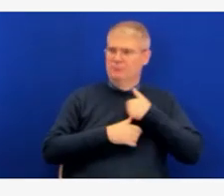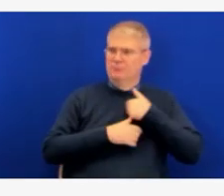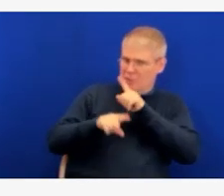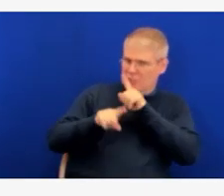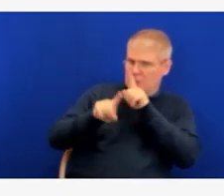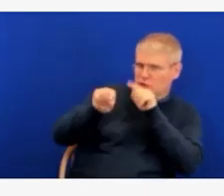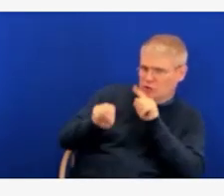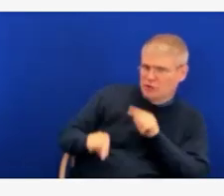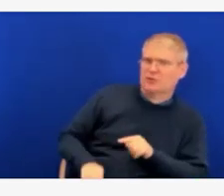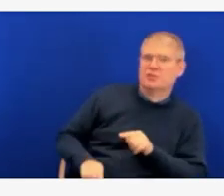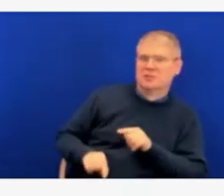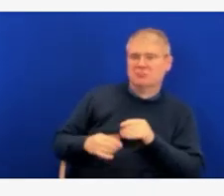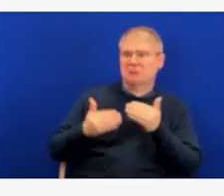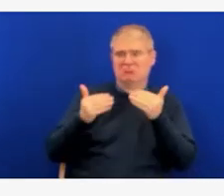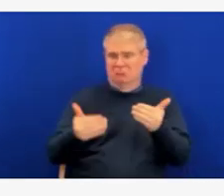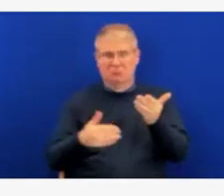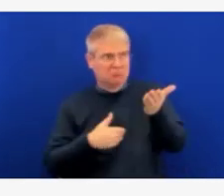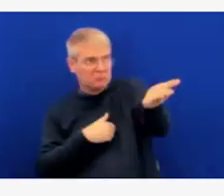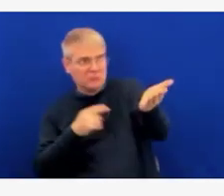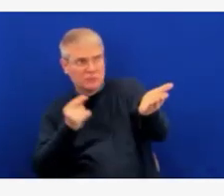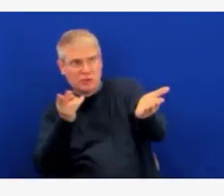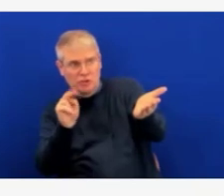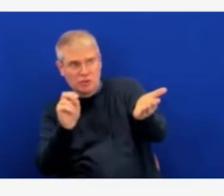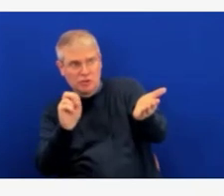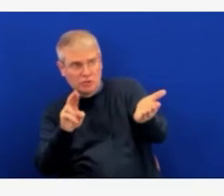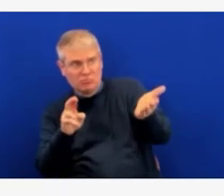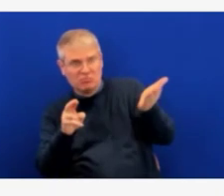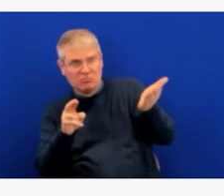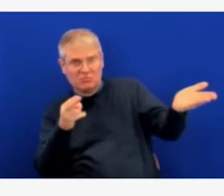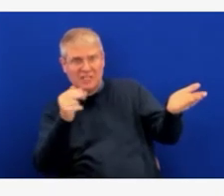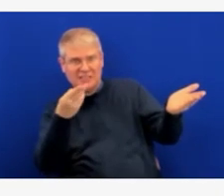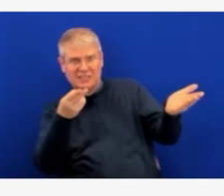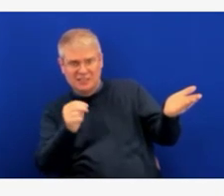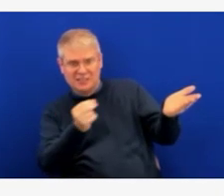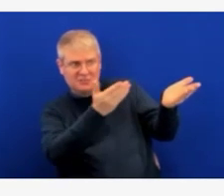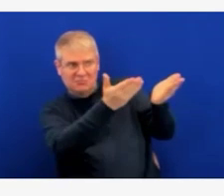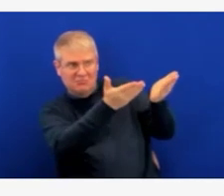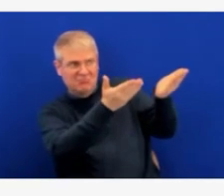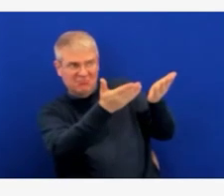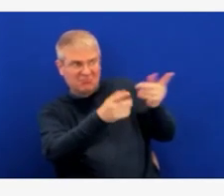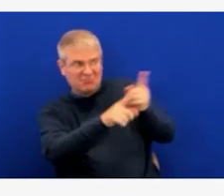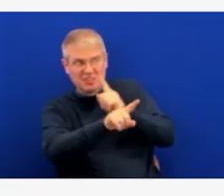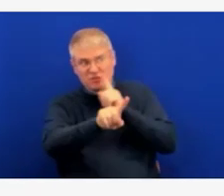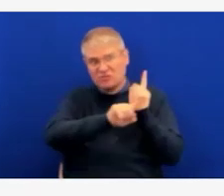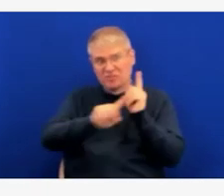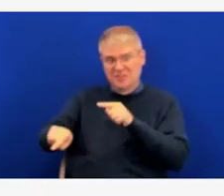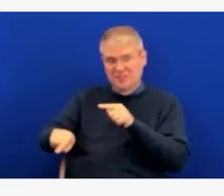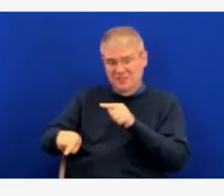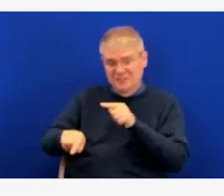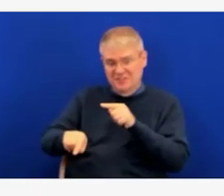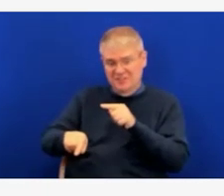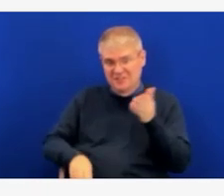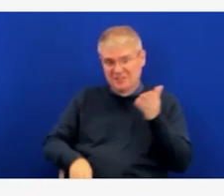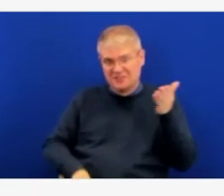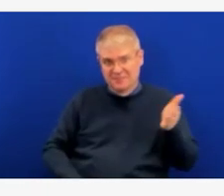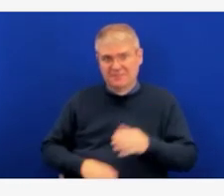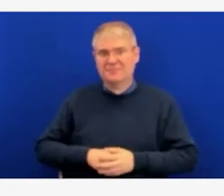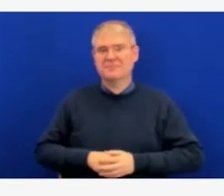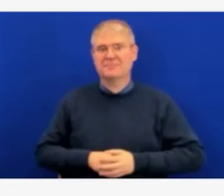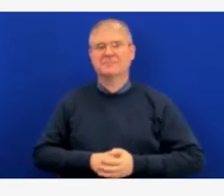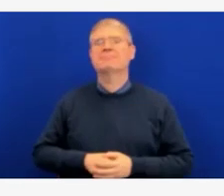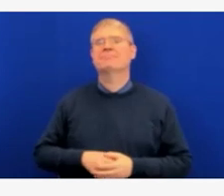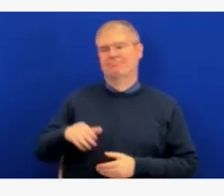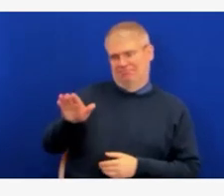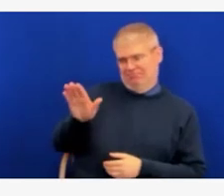Thanks, Okie. So, Audrey, a couple things. It's a little hard. So, unlike the vaccine